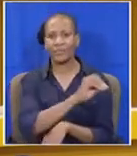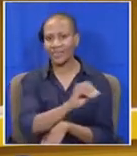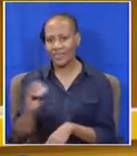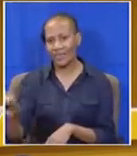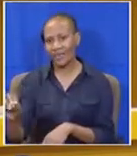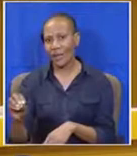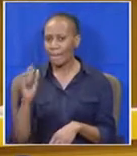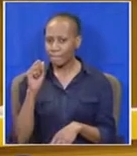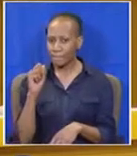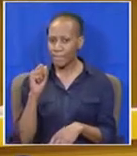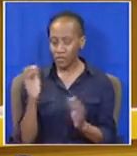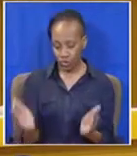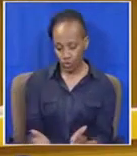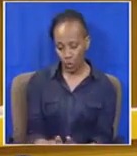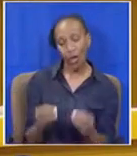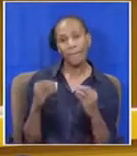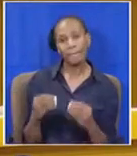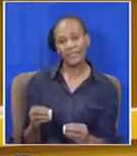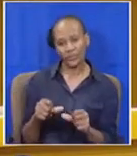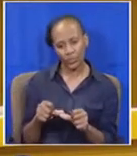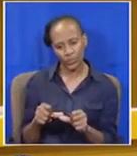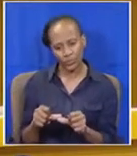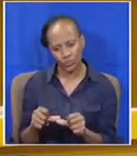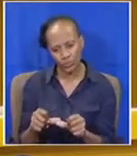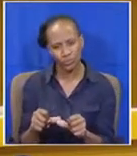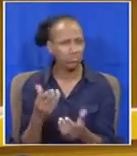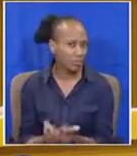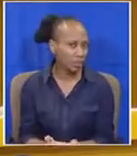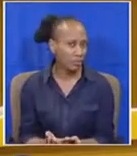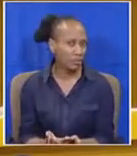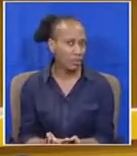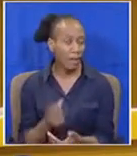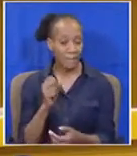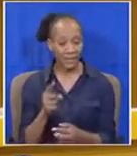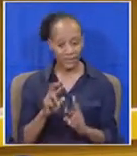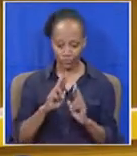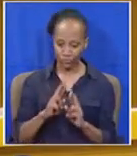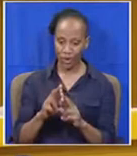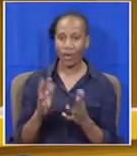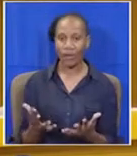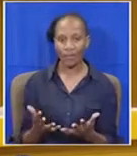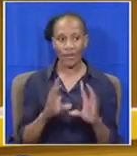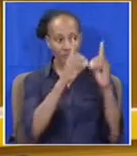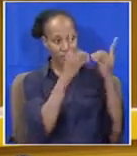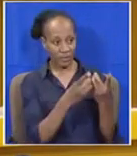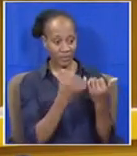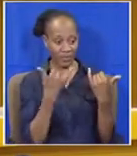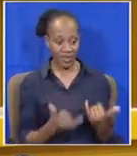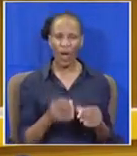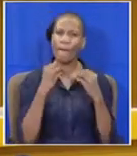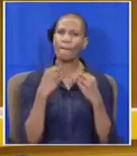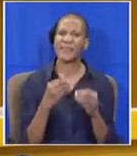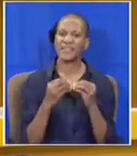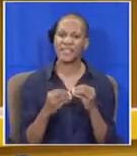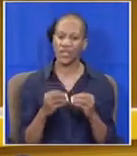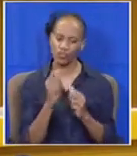sustainability of small businesses and small cooperatives. In response, the department is currently developing a